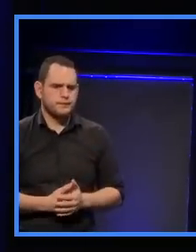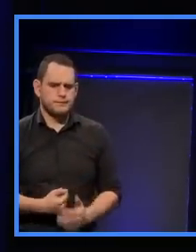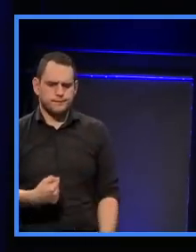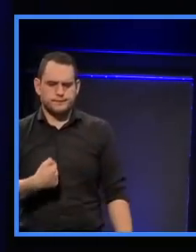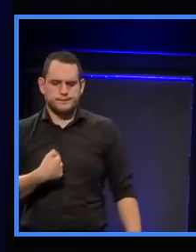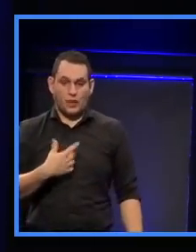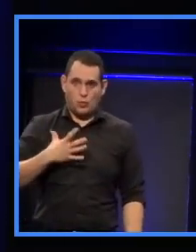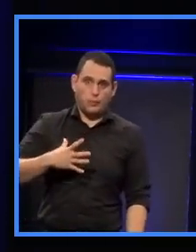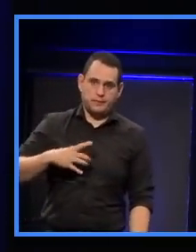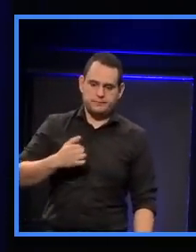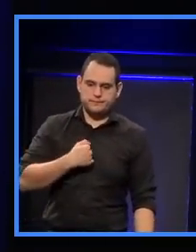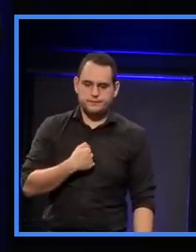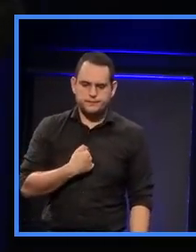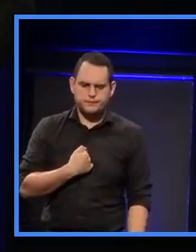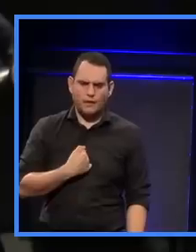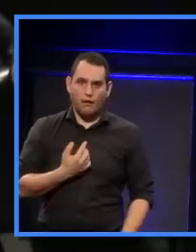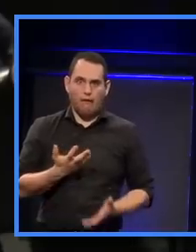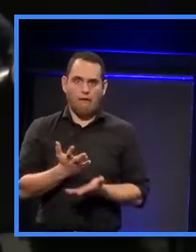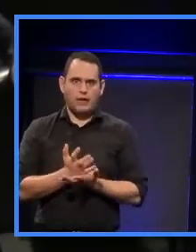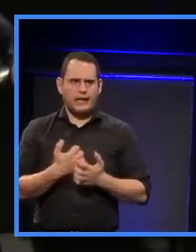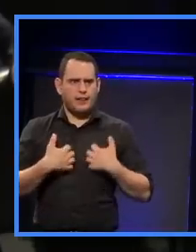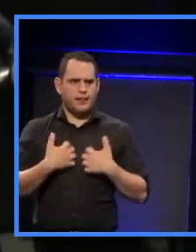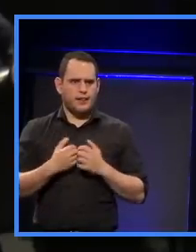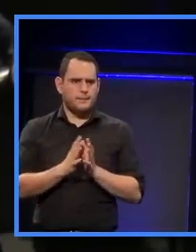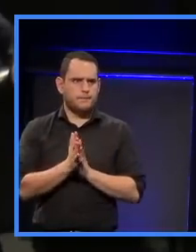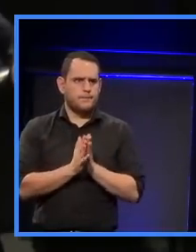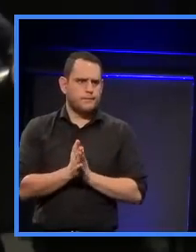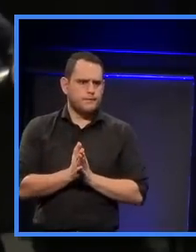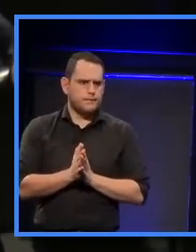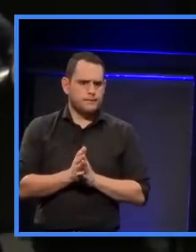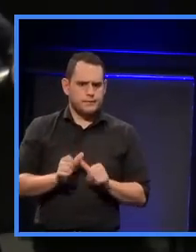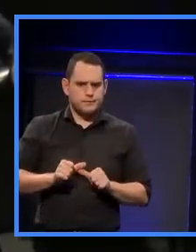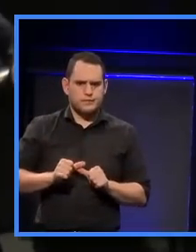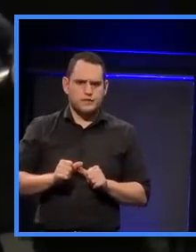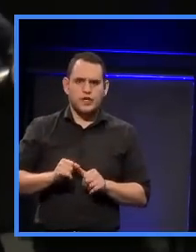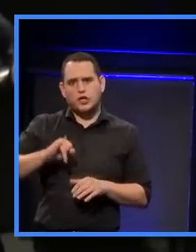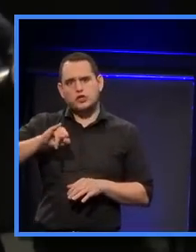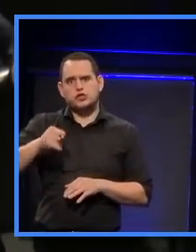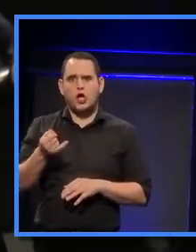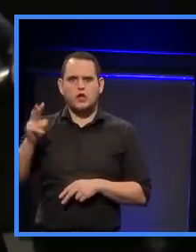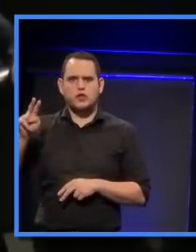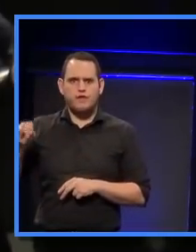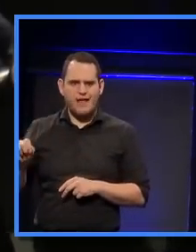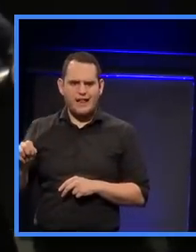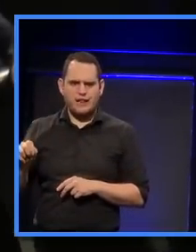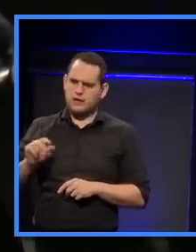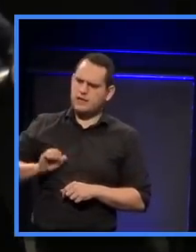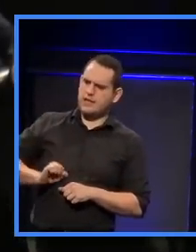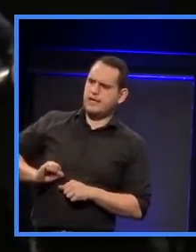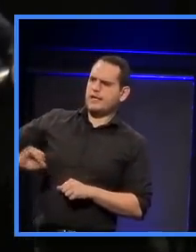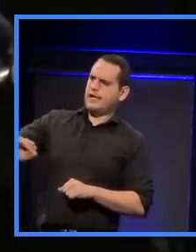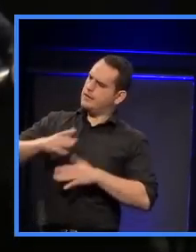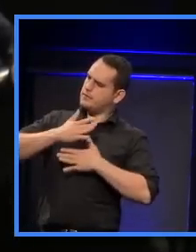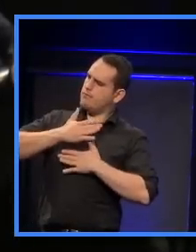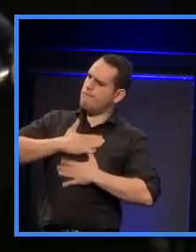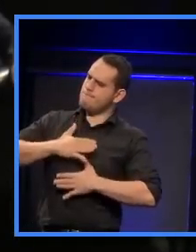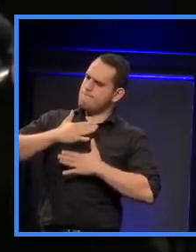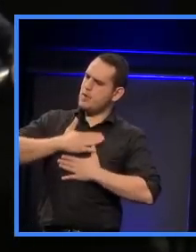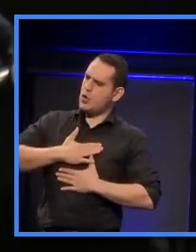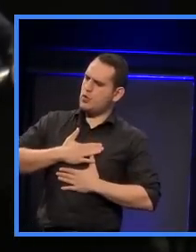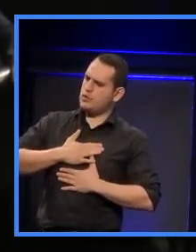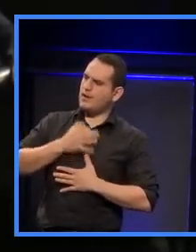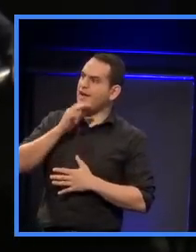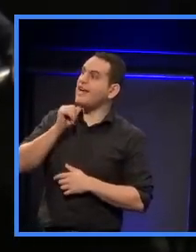I'm intrigued as to what Jean Rouvelle's current mood is on the